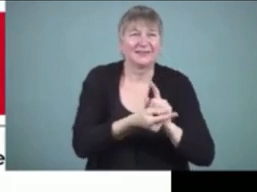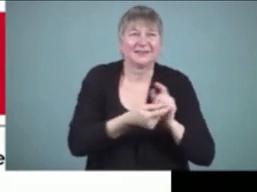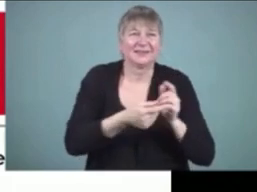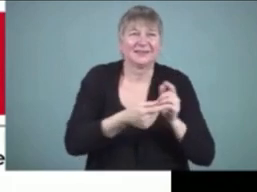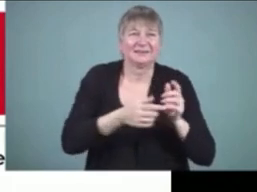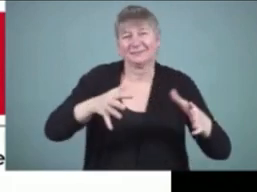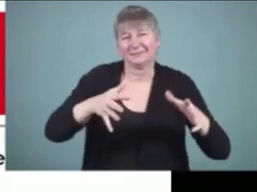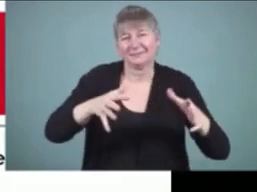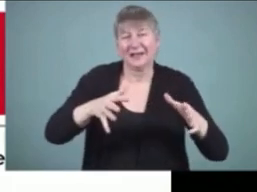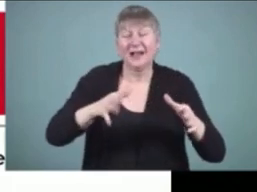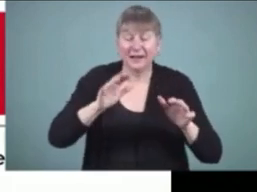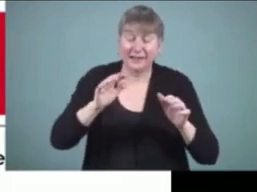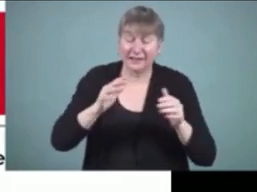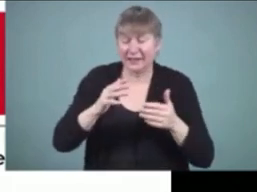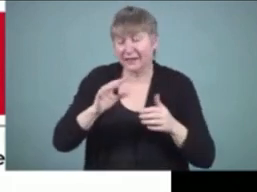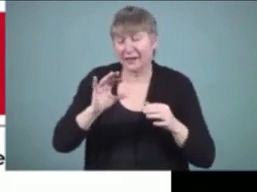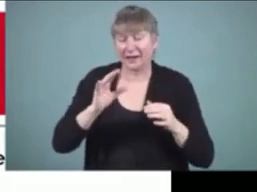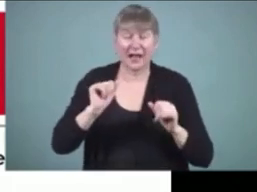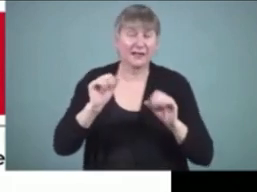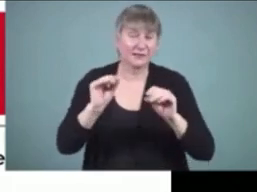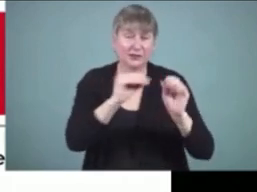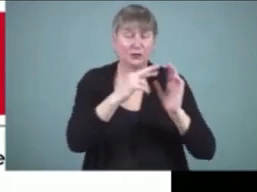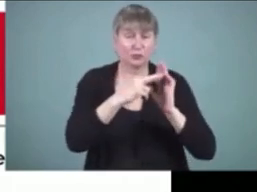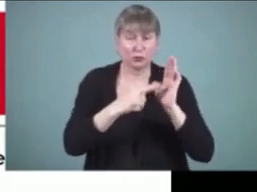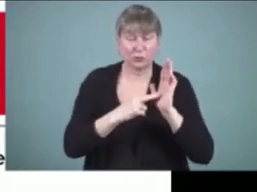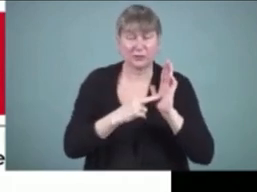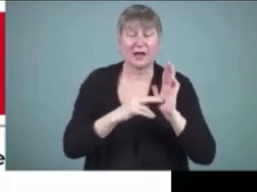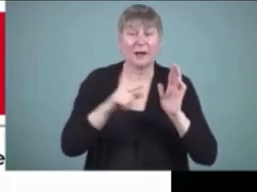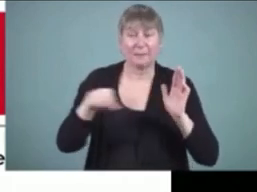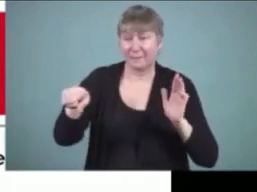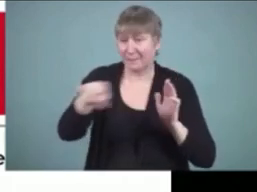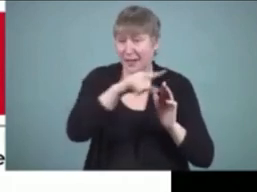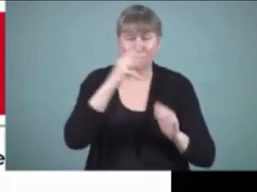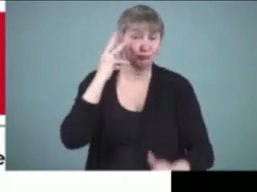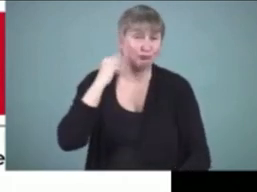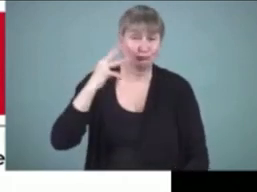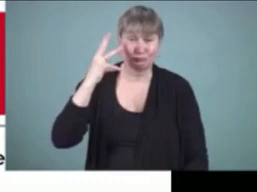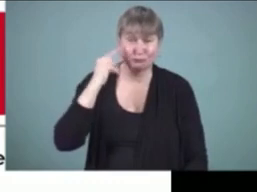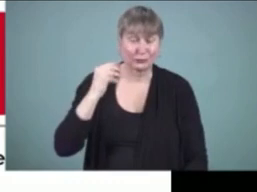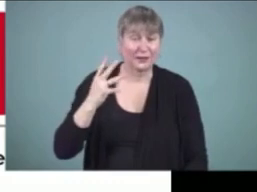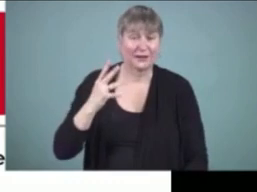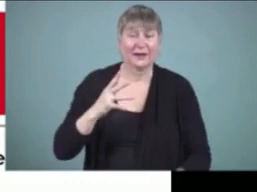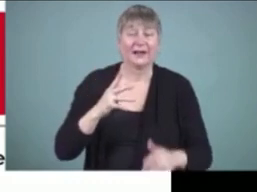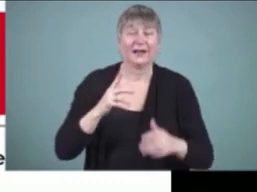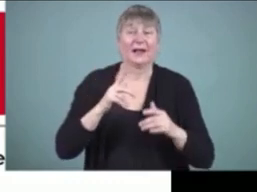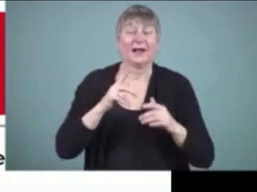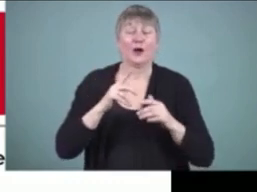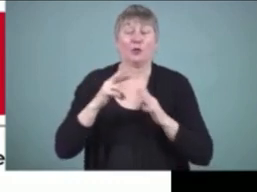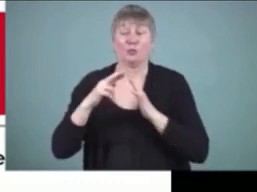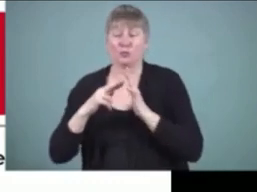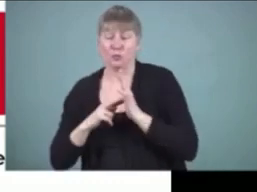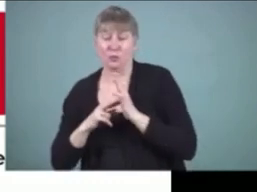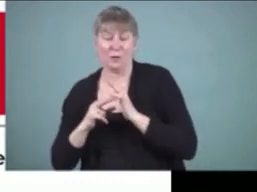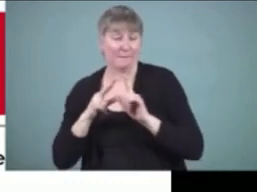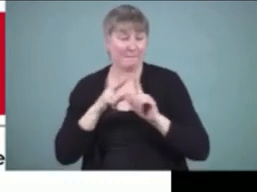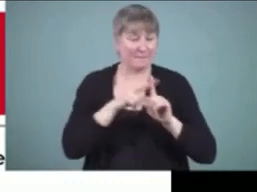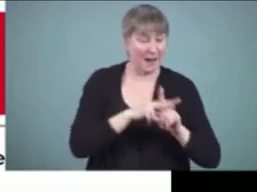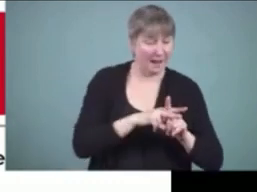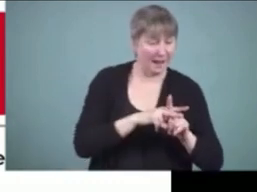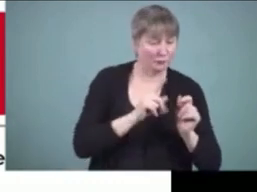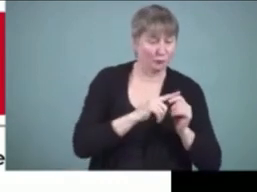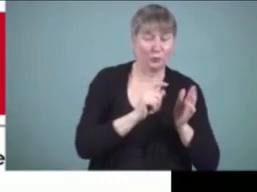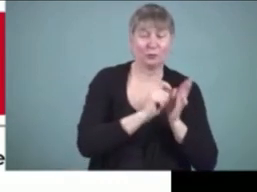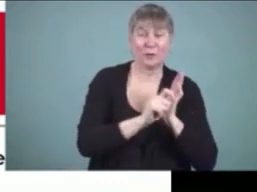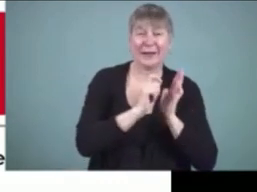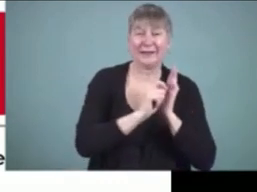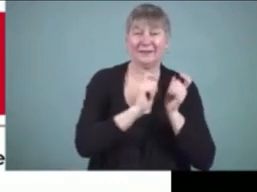rules and we can it's easy to talk about them but as we know it can be very difficult to apply the rule that we've been taught we can